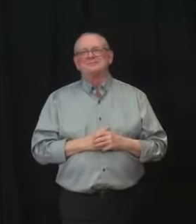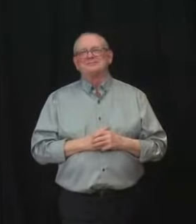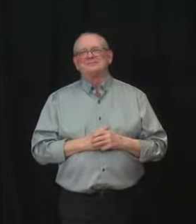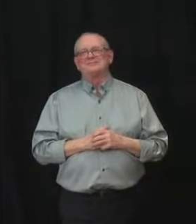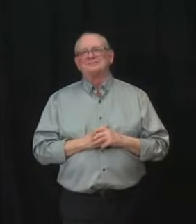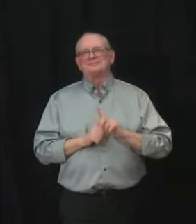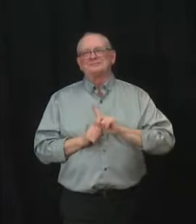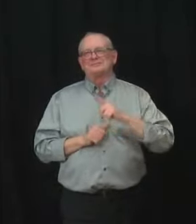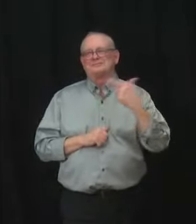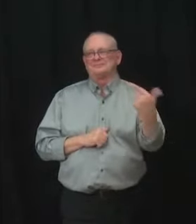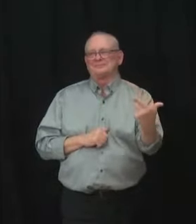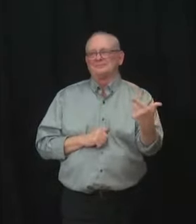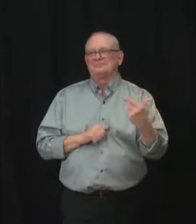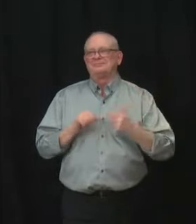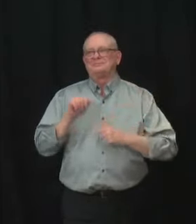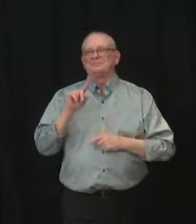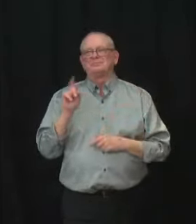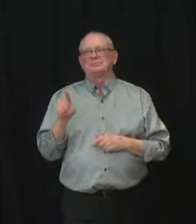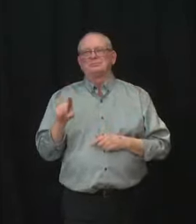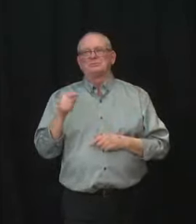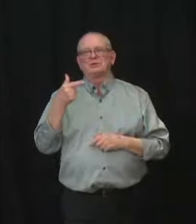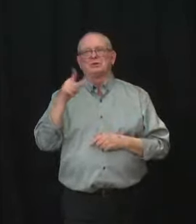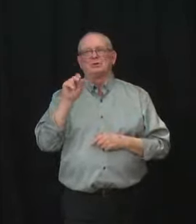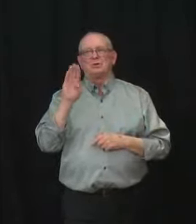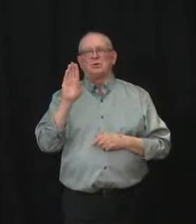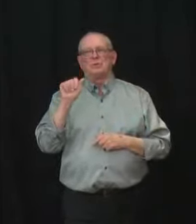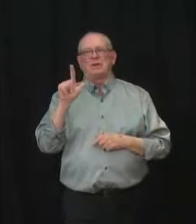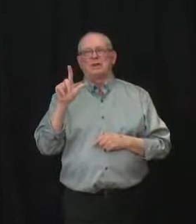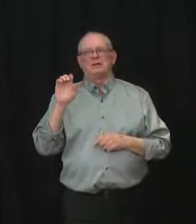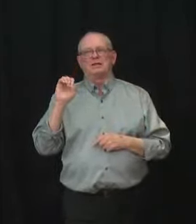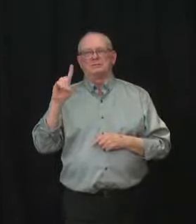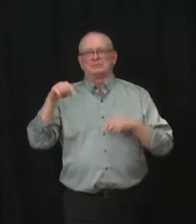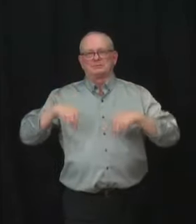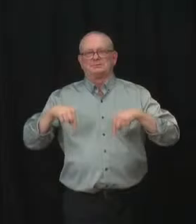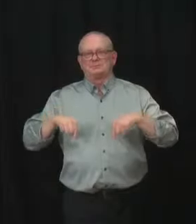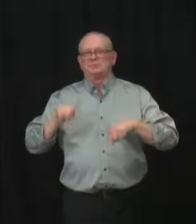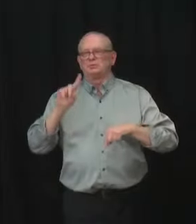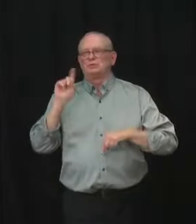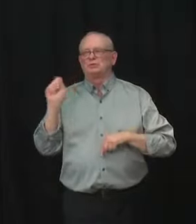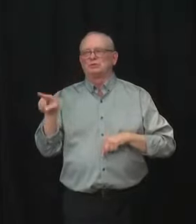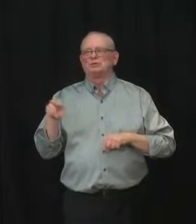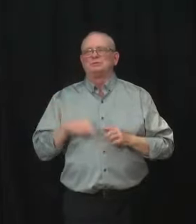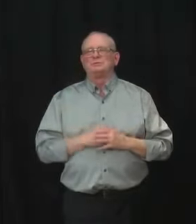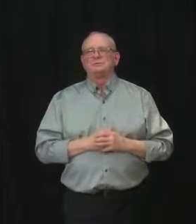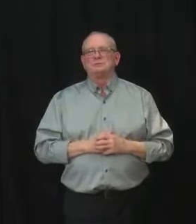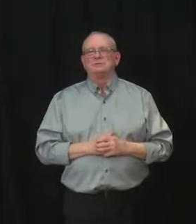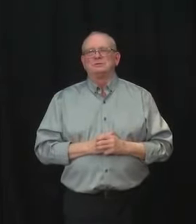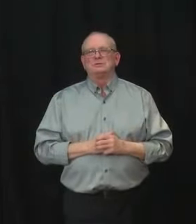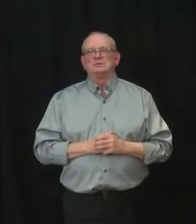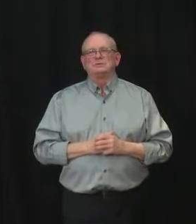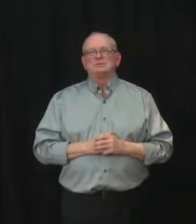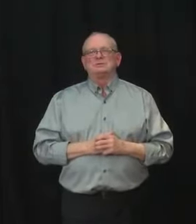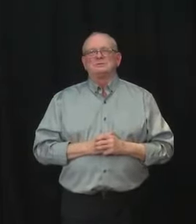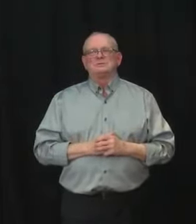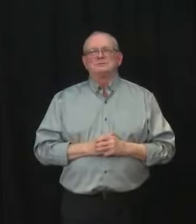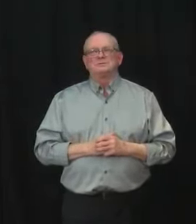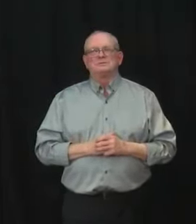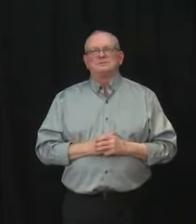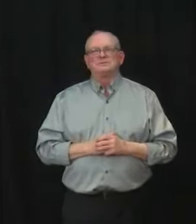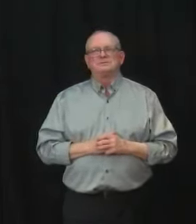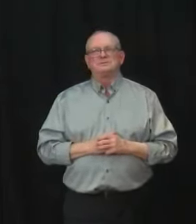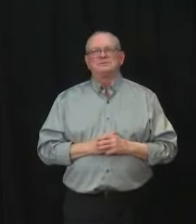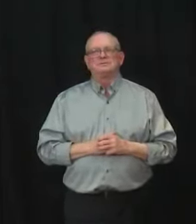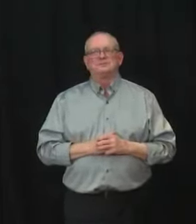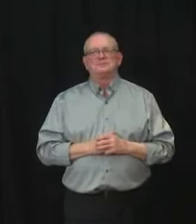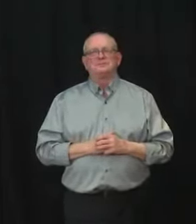Thank you. Lisa McGregor, Global Edmonton. Hi there. There is a huge discrepancy in the amount of